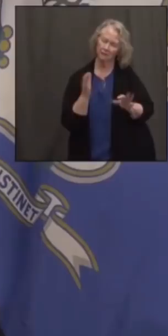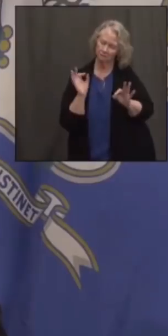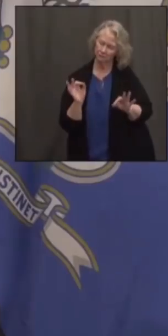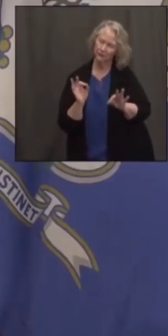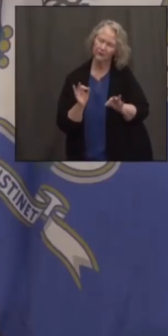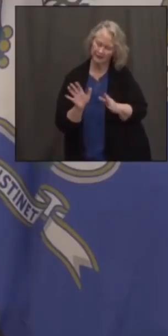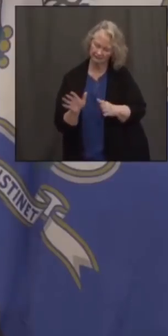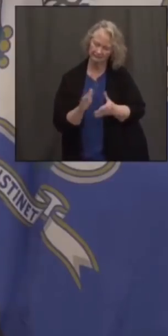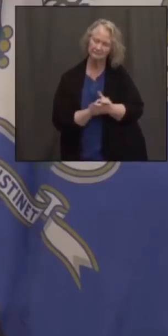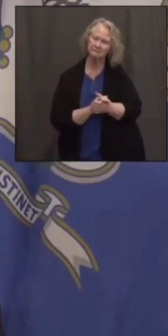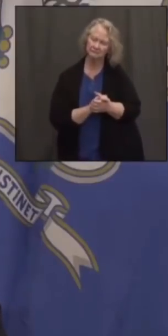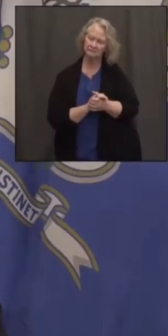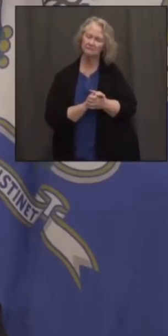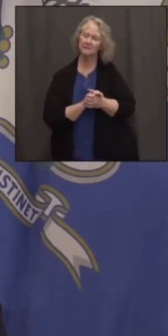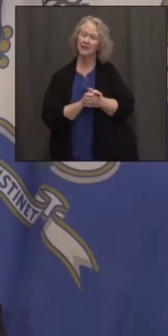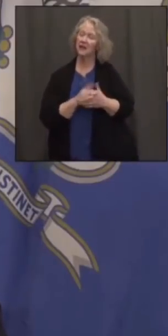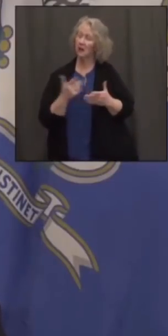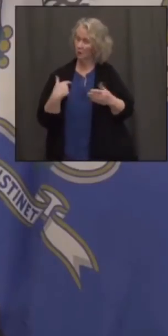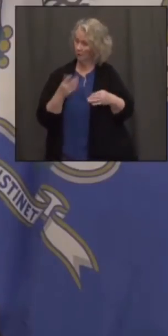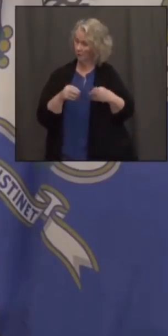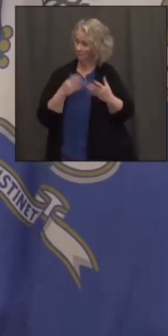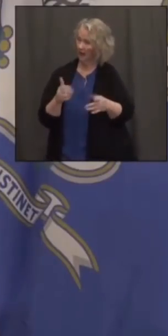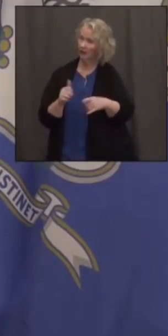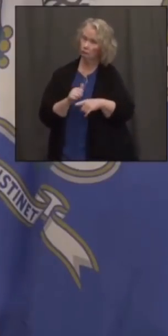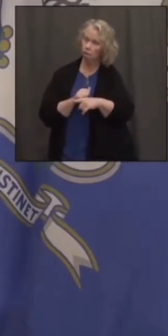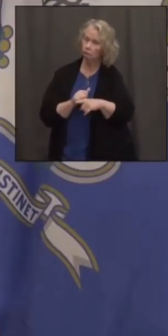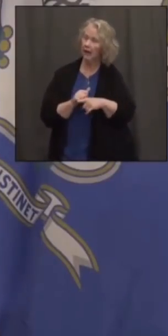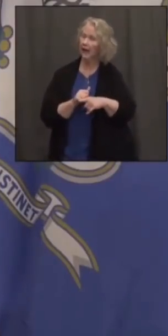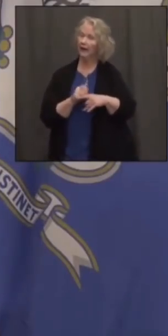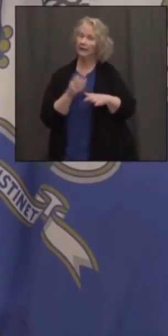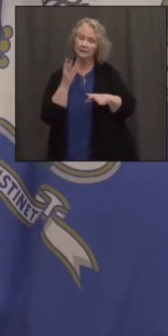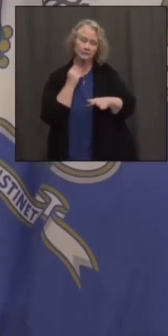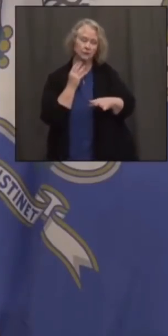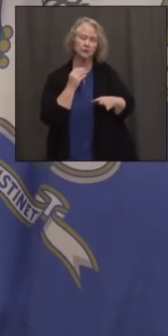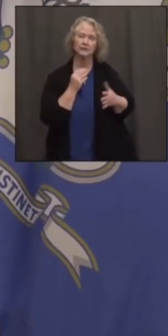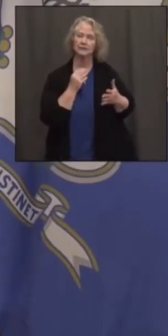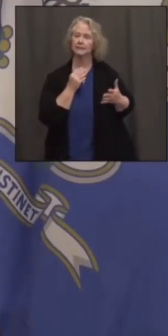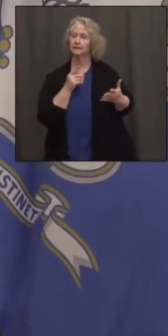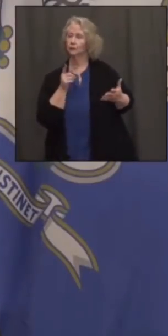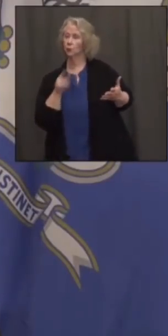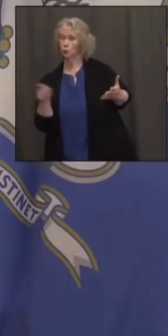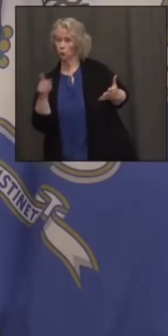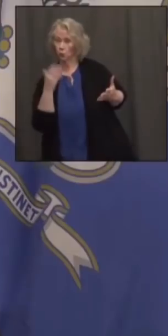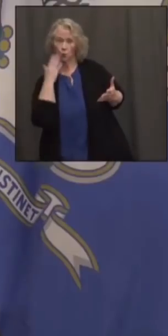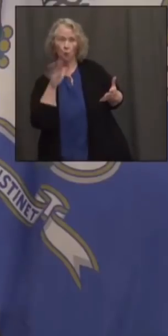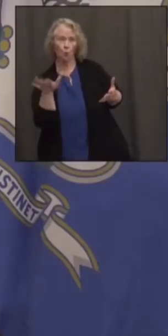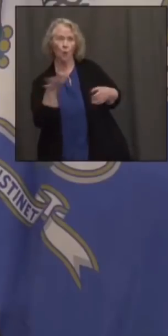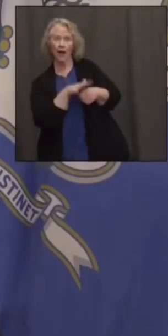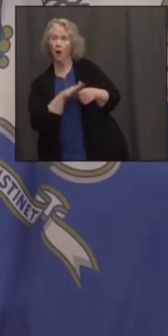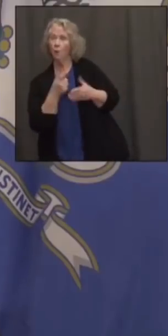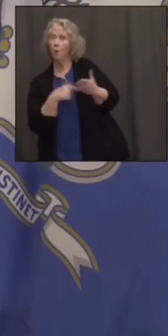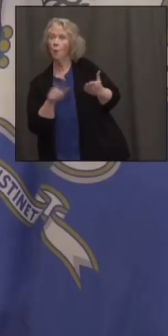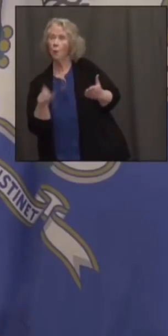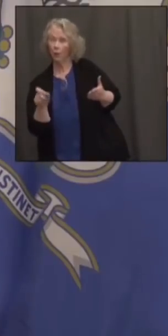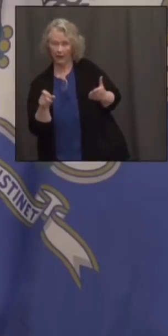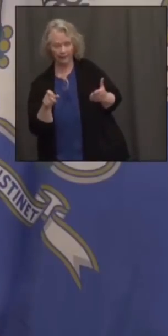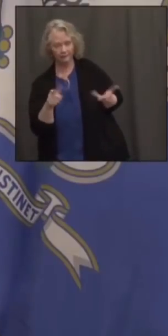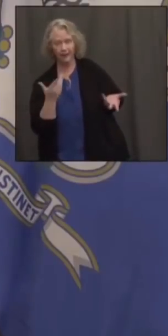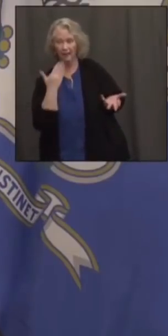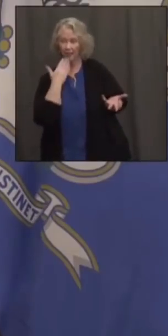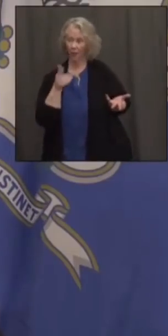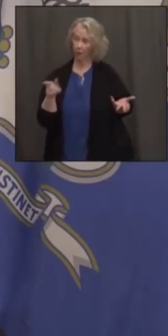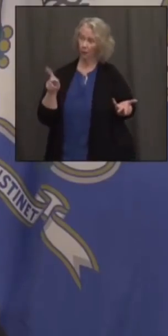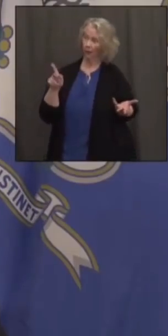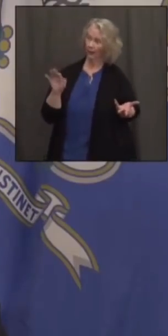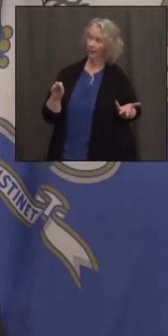So we're providing some of the training and expertise you need. You know where the market is and the opportunity, and thanks to folks like Kim, we're going to have